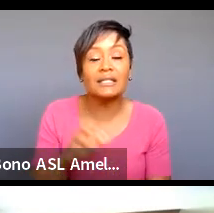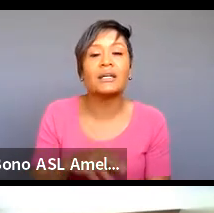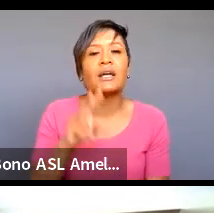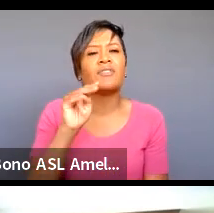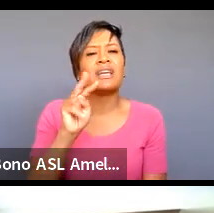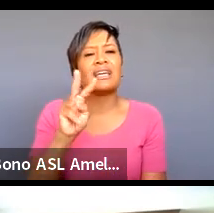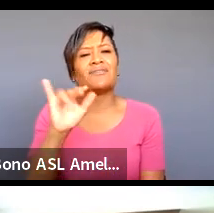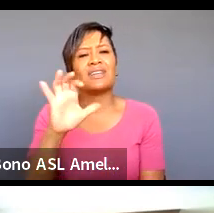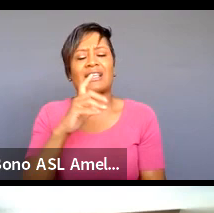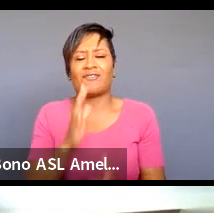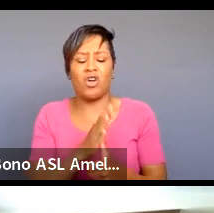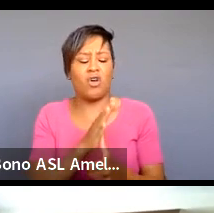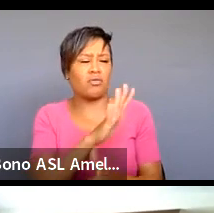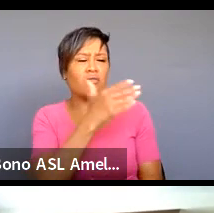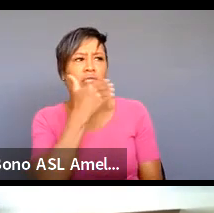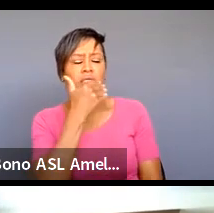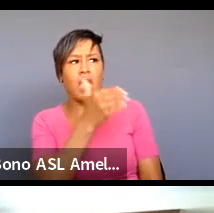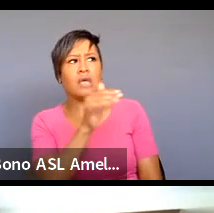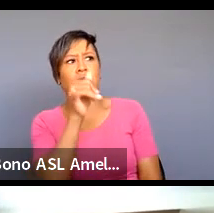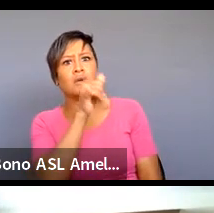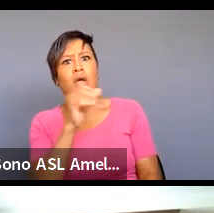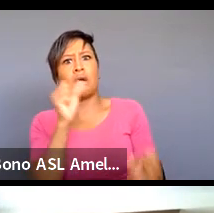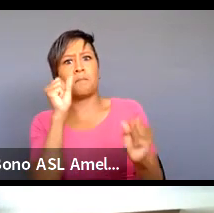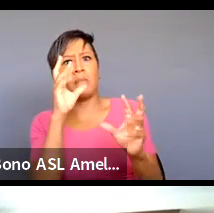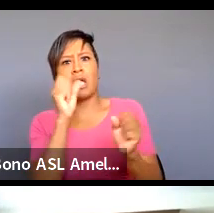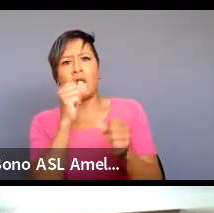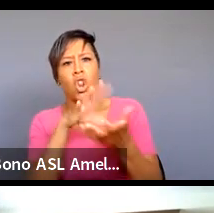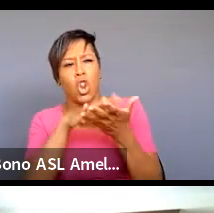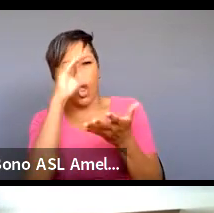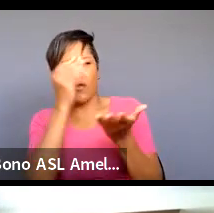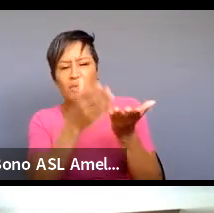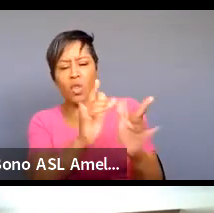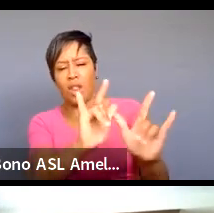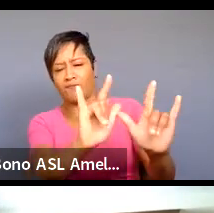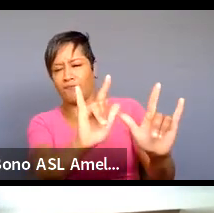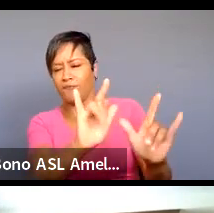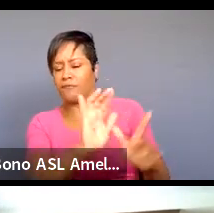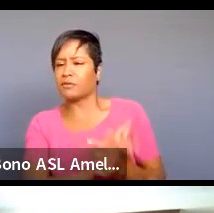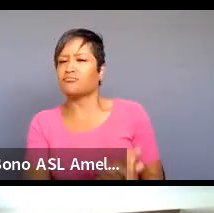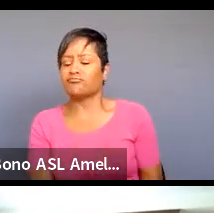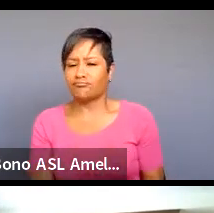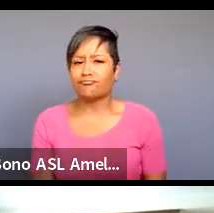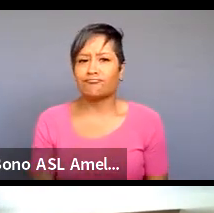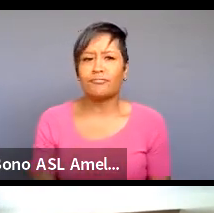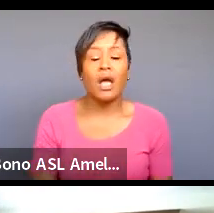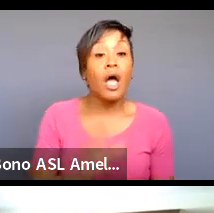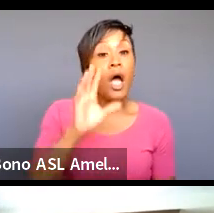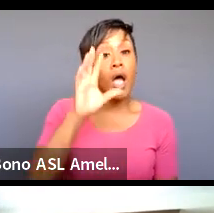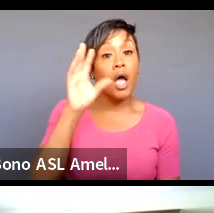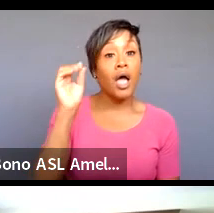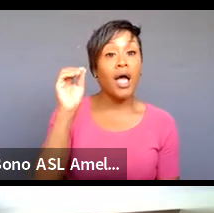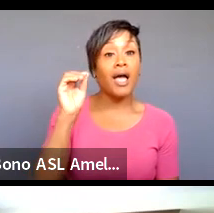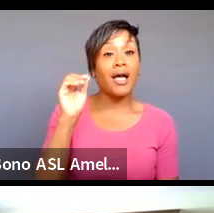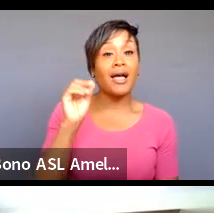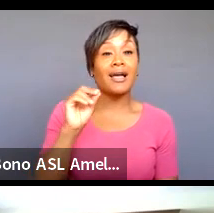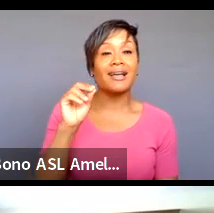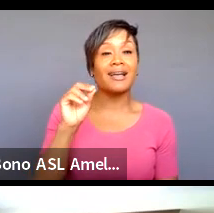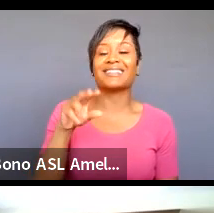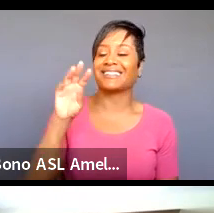i want to say thank you this is amazing learning from you love you um and i was nephew